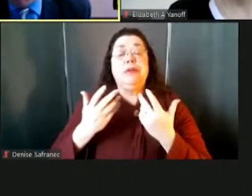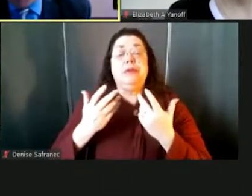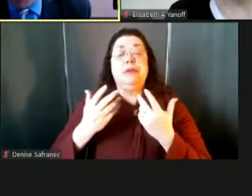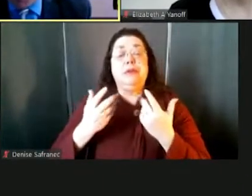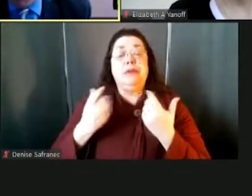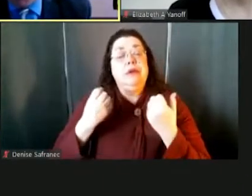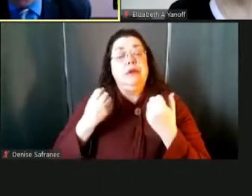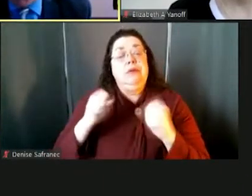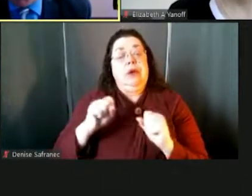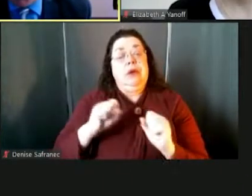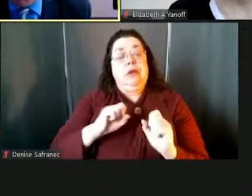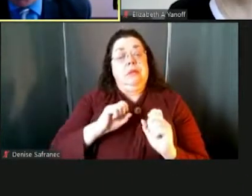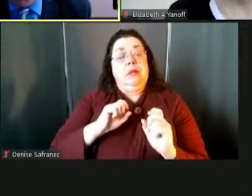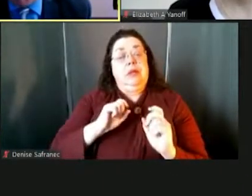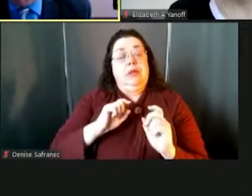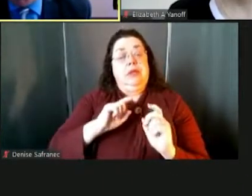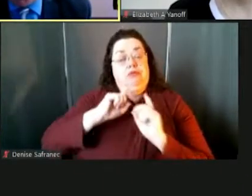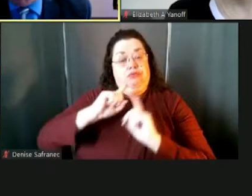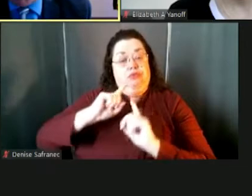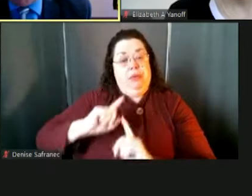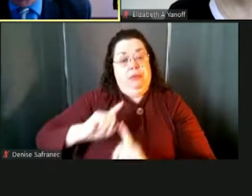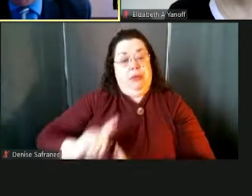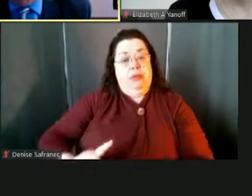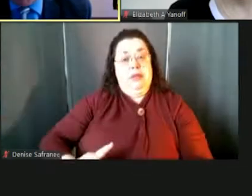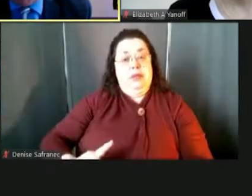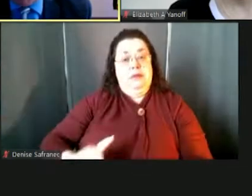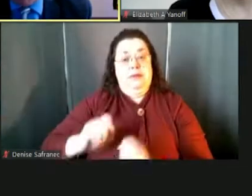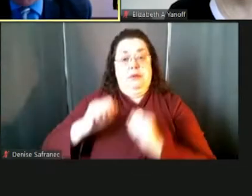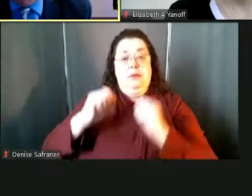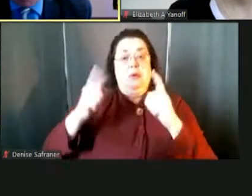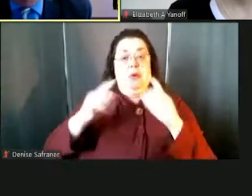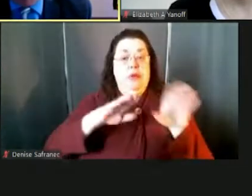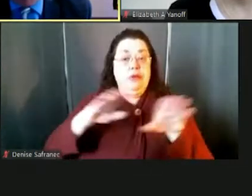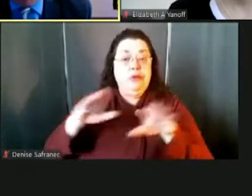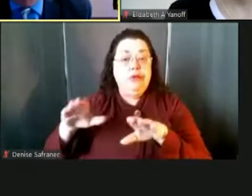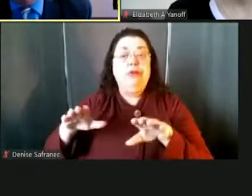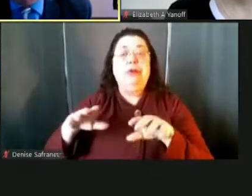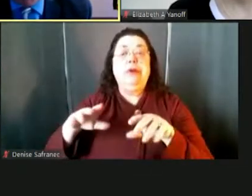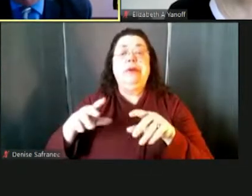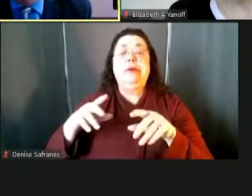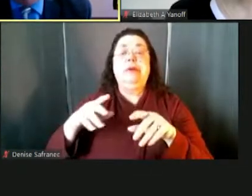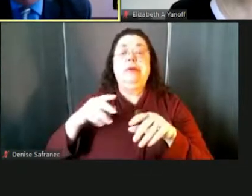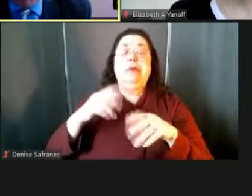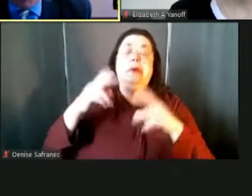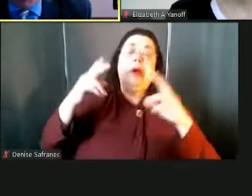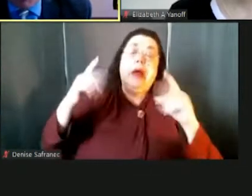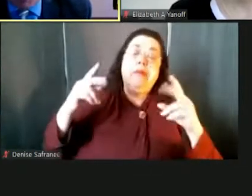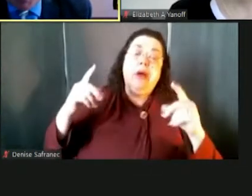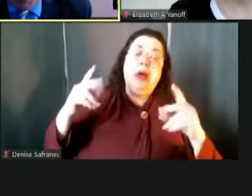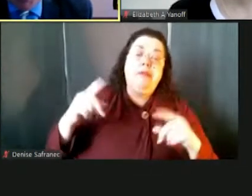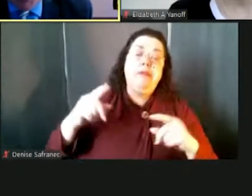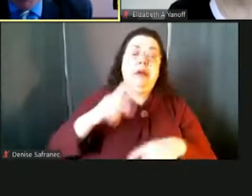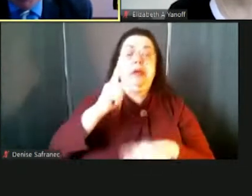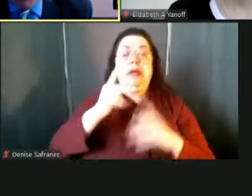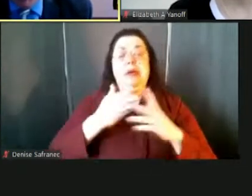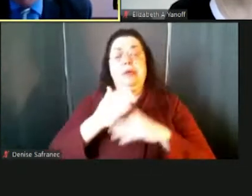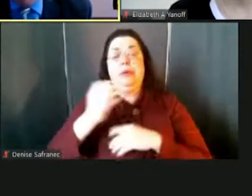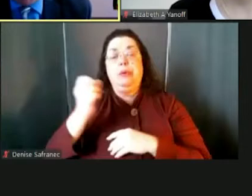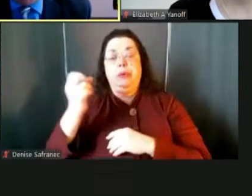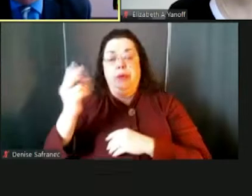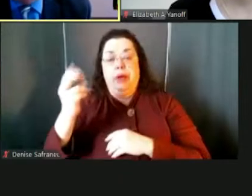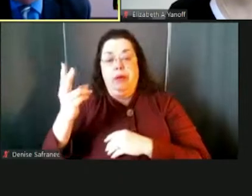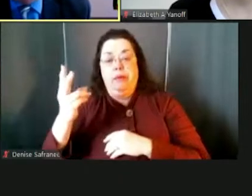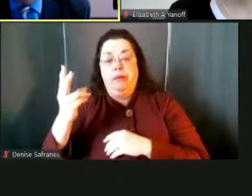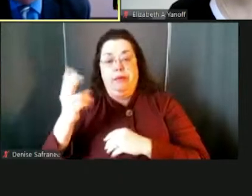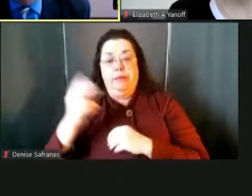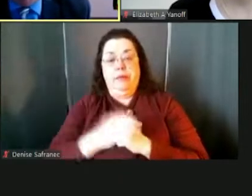responsive as possible to the needs of the children and the families. We're currently in a hybrid K through 12. But as COVID